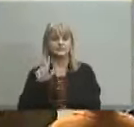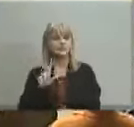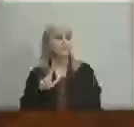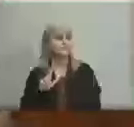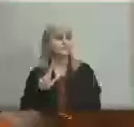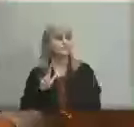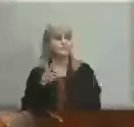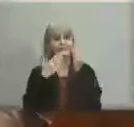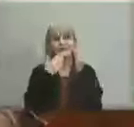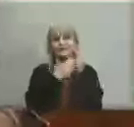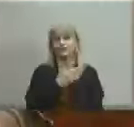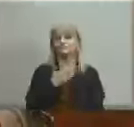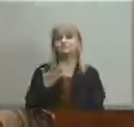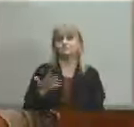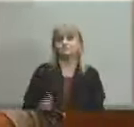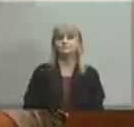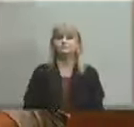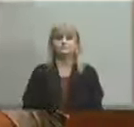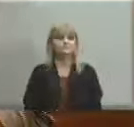when ready i appreciate it